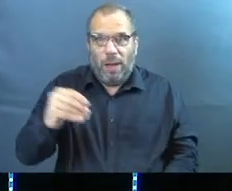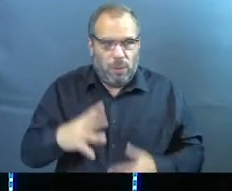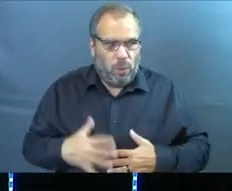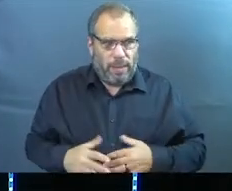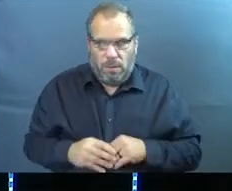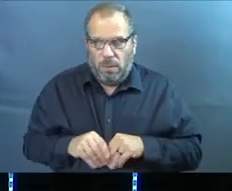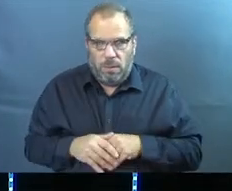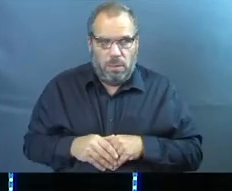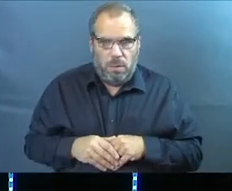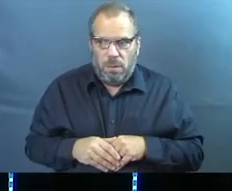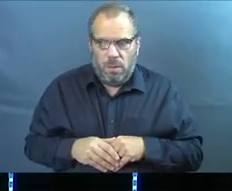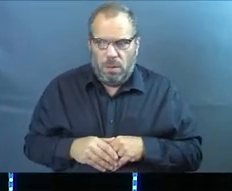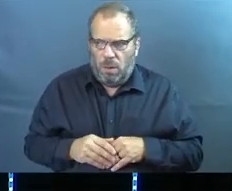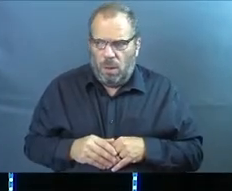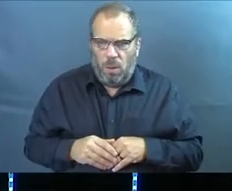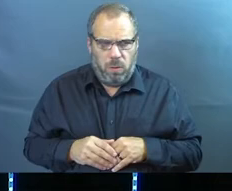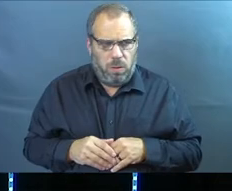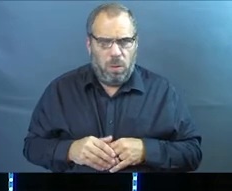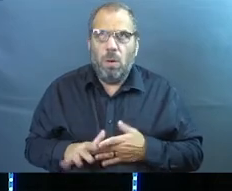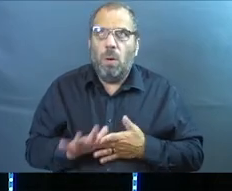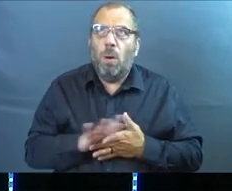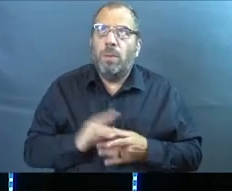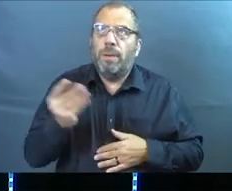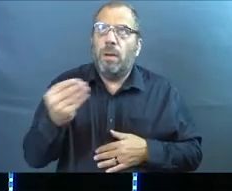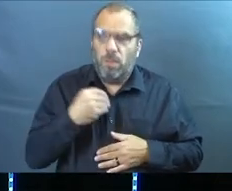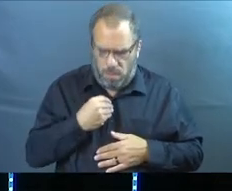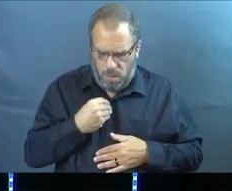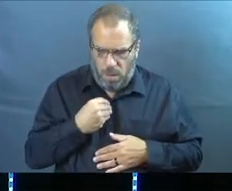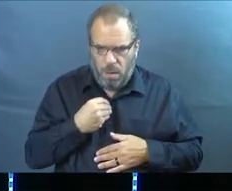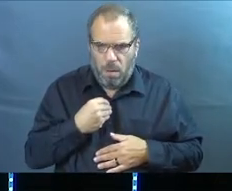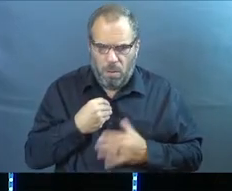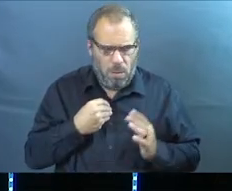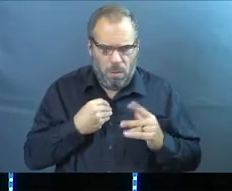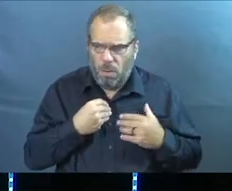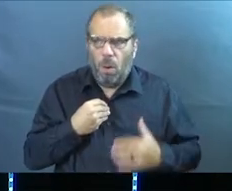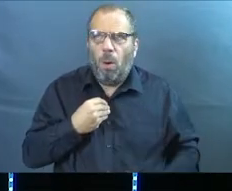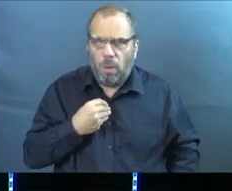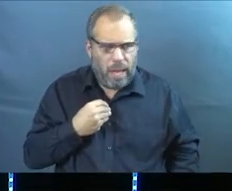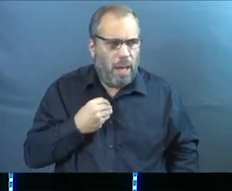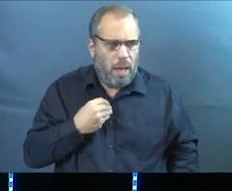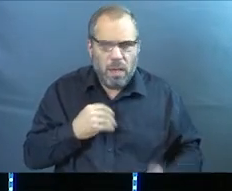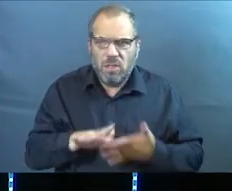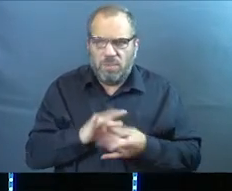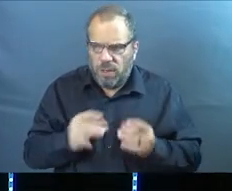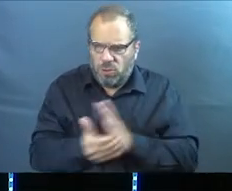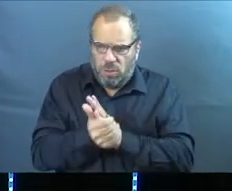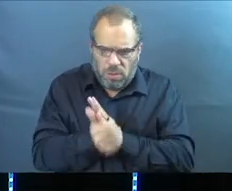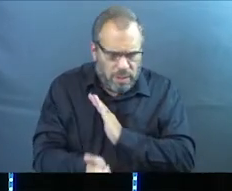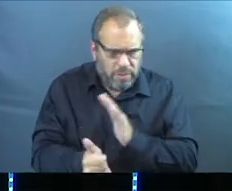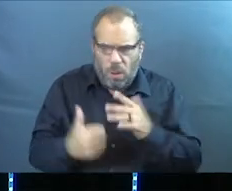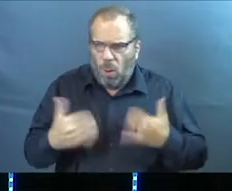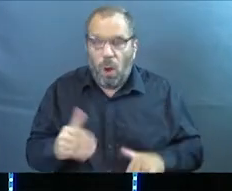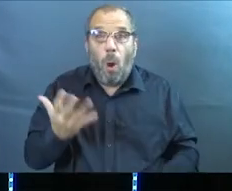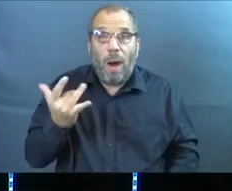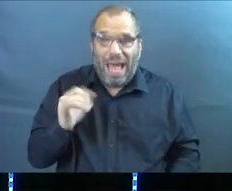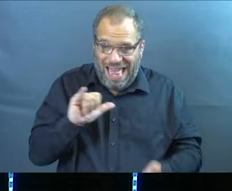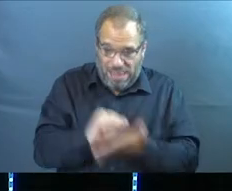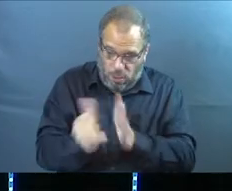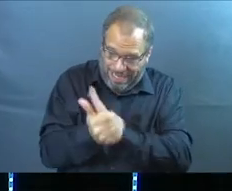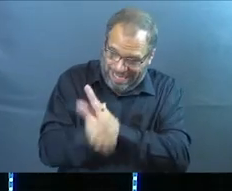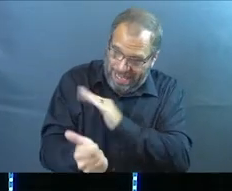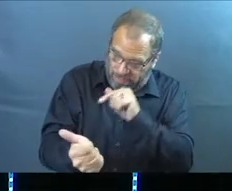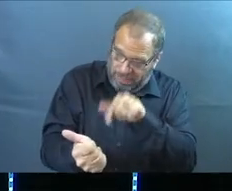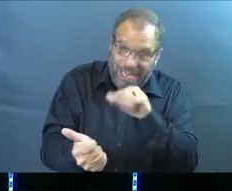of yourself. You get to figure out what the Holy Spirit gave you as unique, powerful, spiritual gifts in your life because those